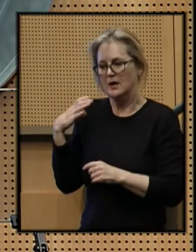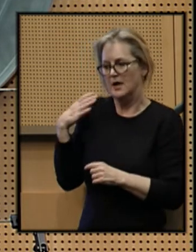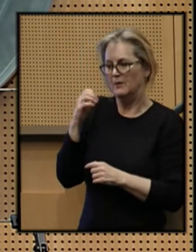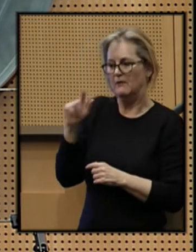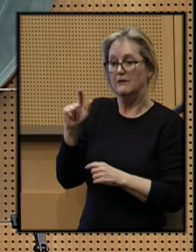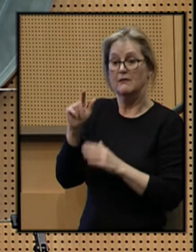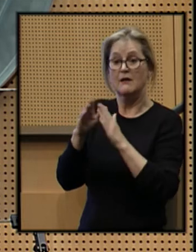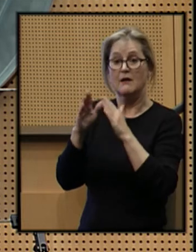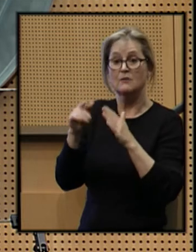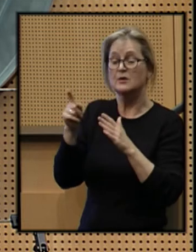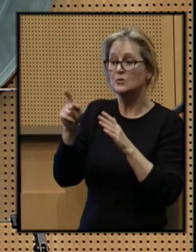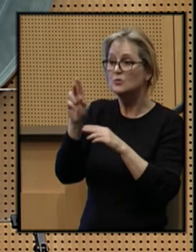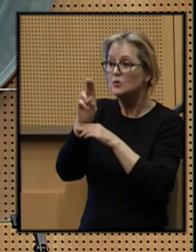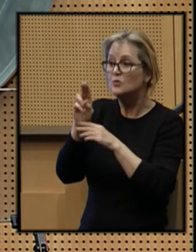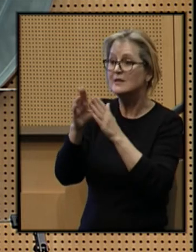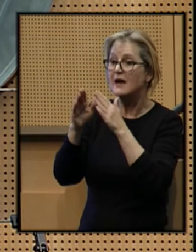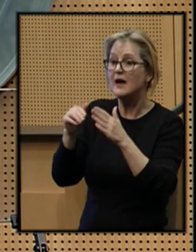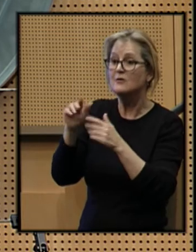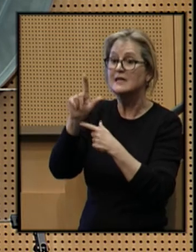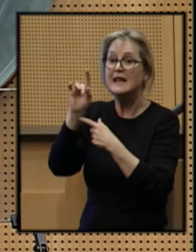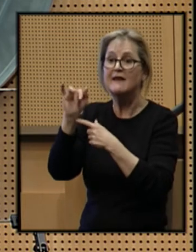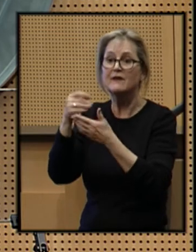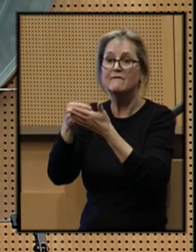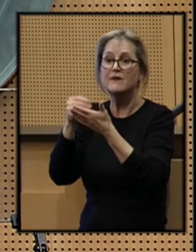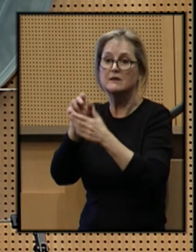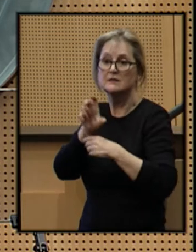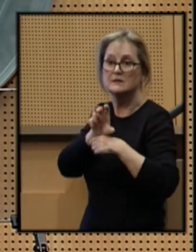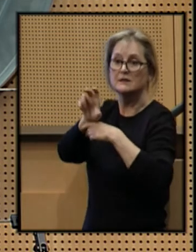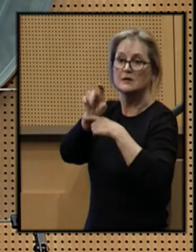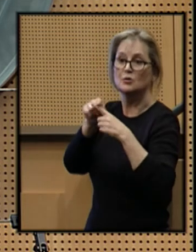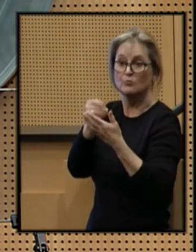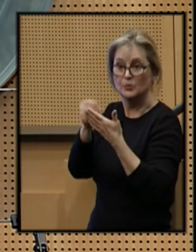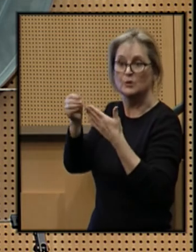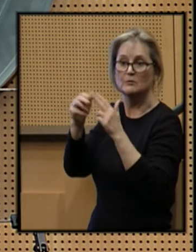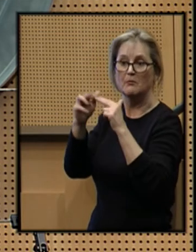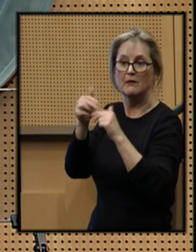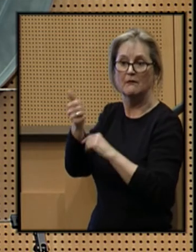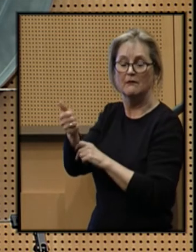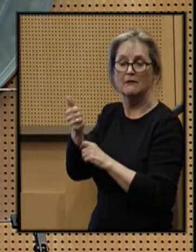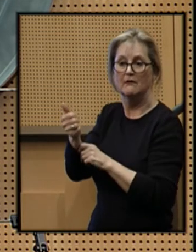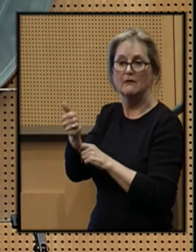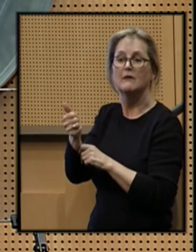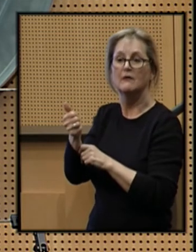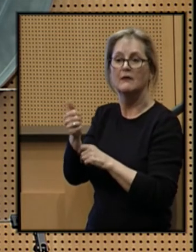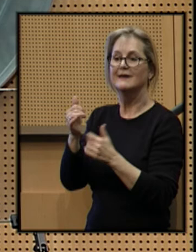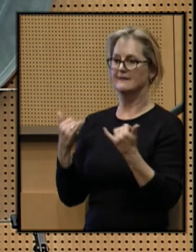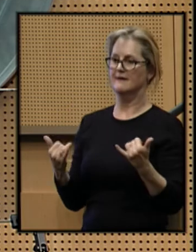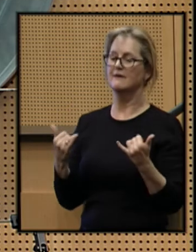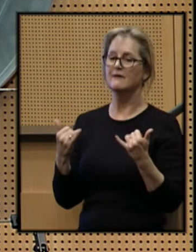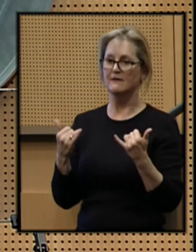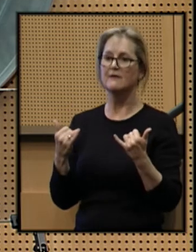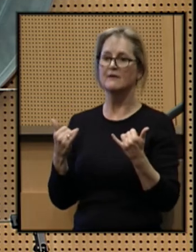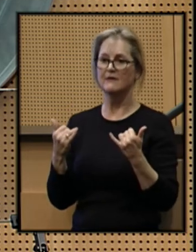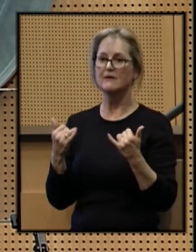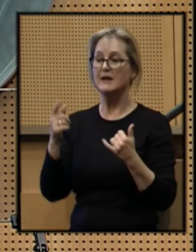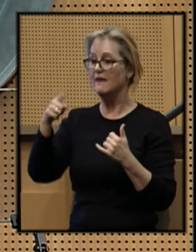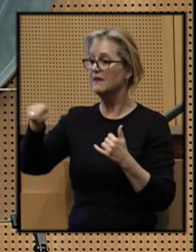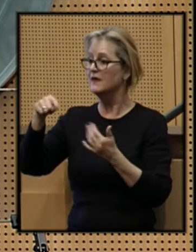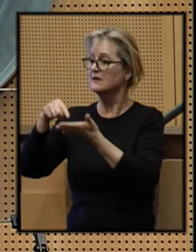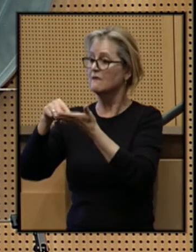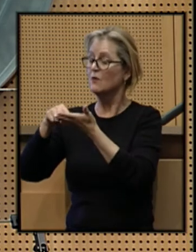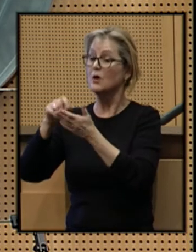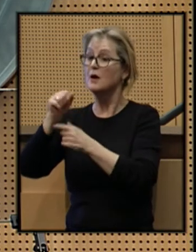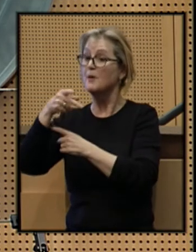Hill Housing to use housing levy funds to purchase the building. And now, these affordable